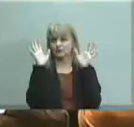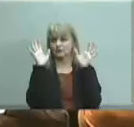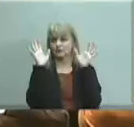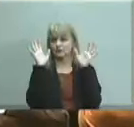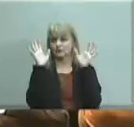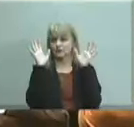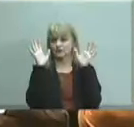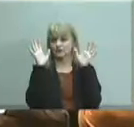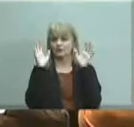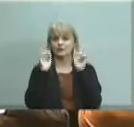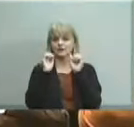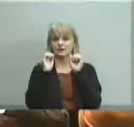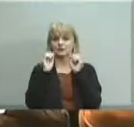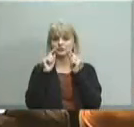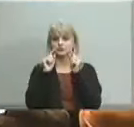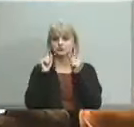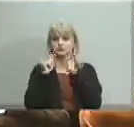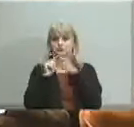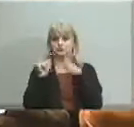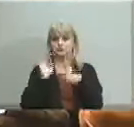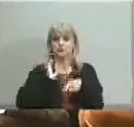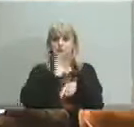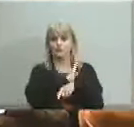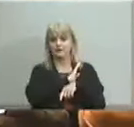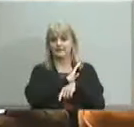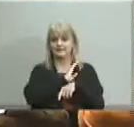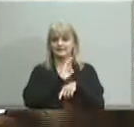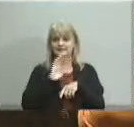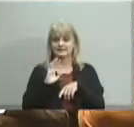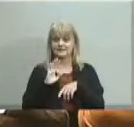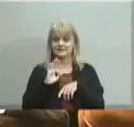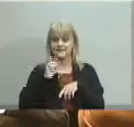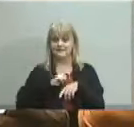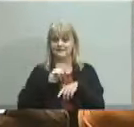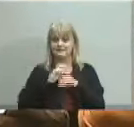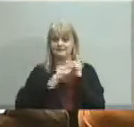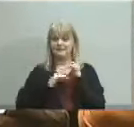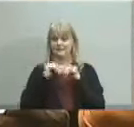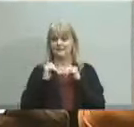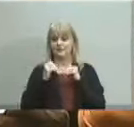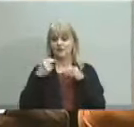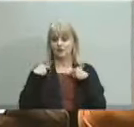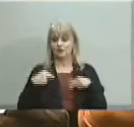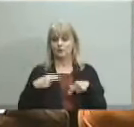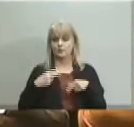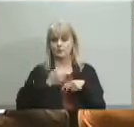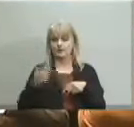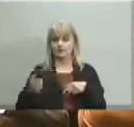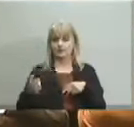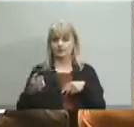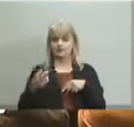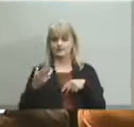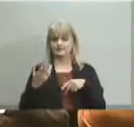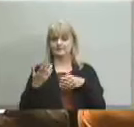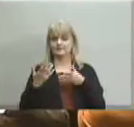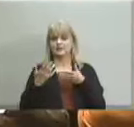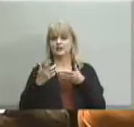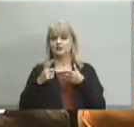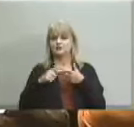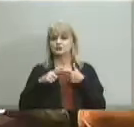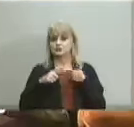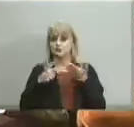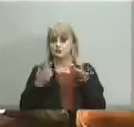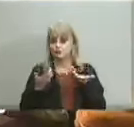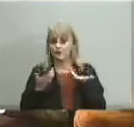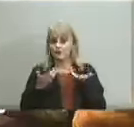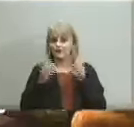must build a human resource capability to identify train groom a pipeline of